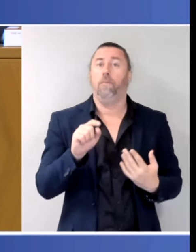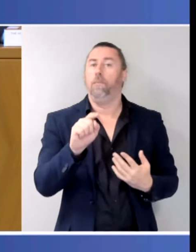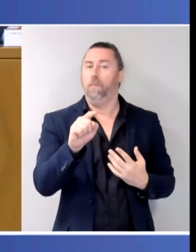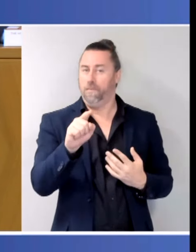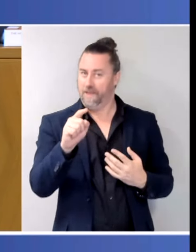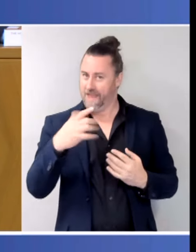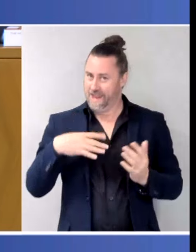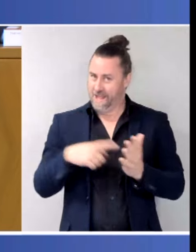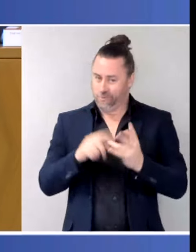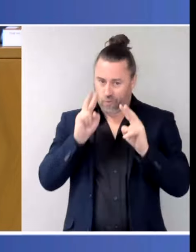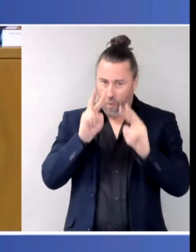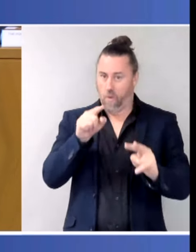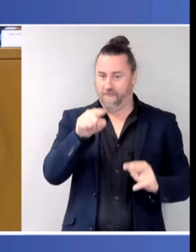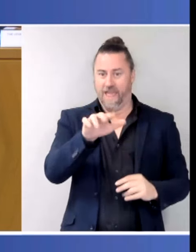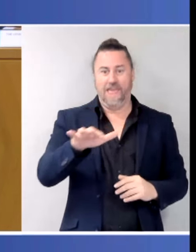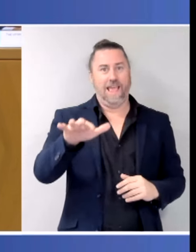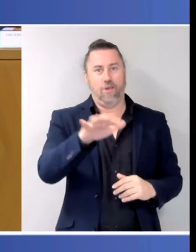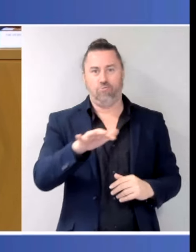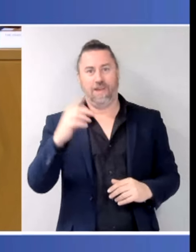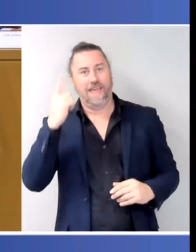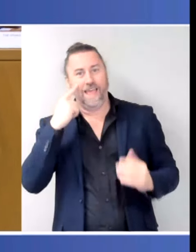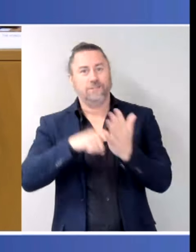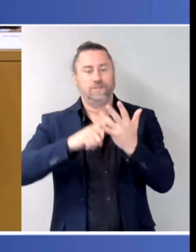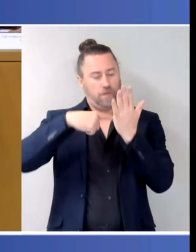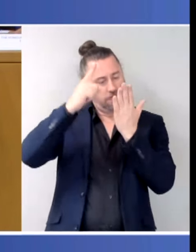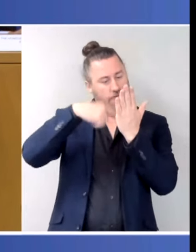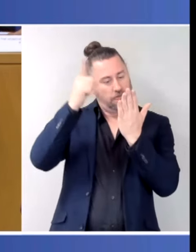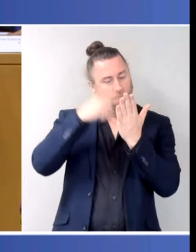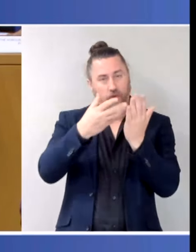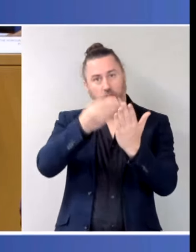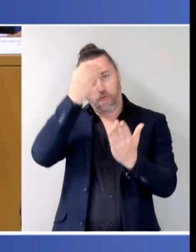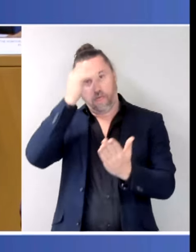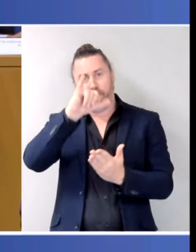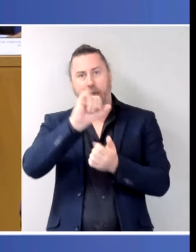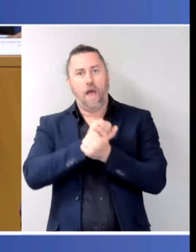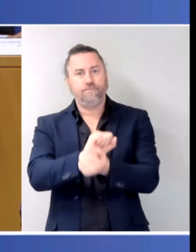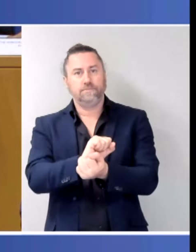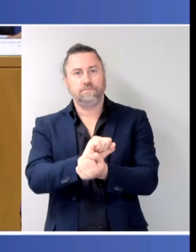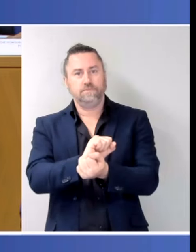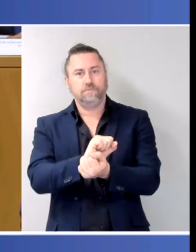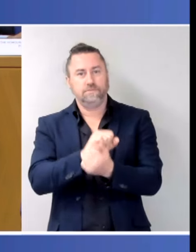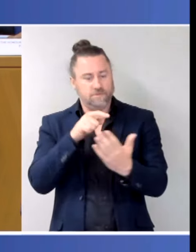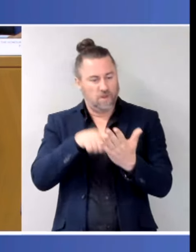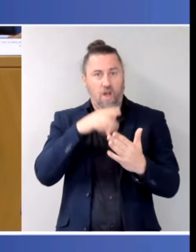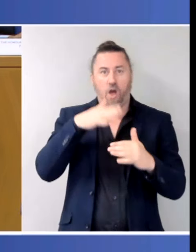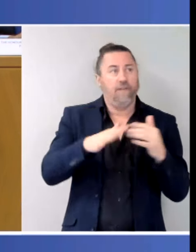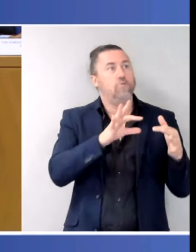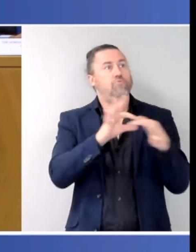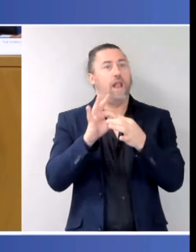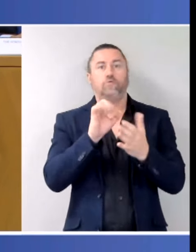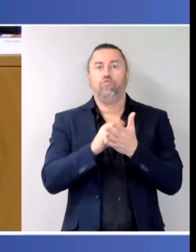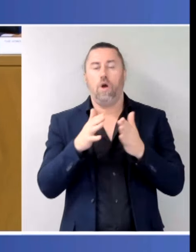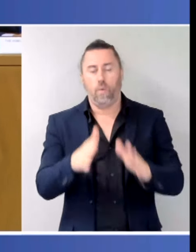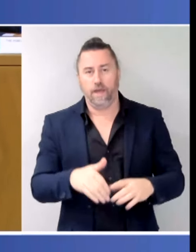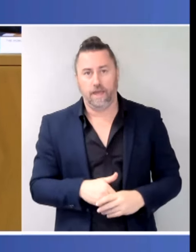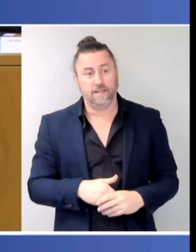states and territories have undertaken. We think that needs to be very much